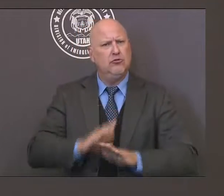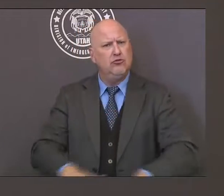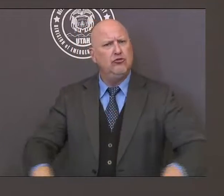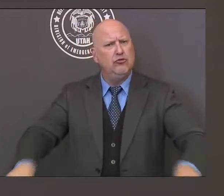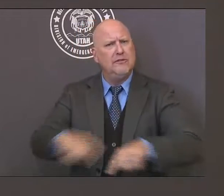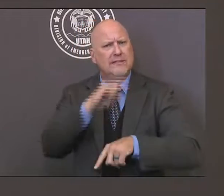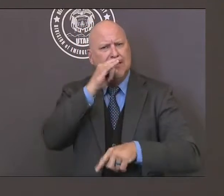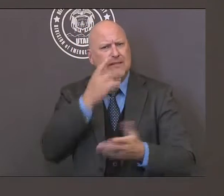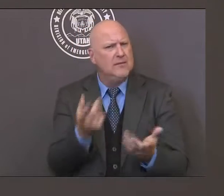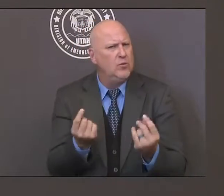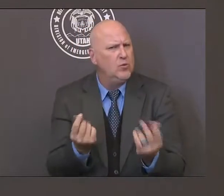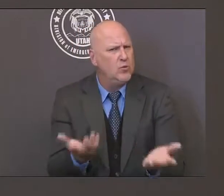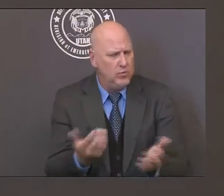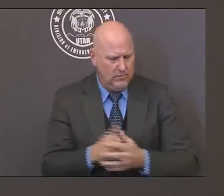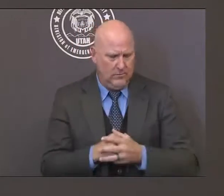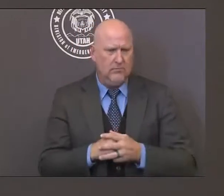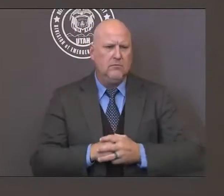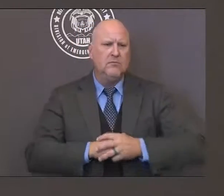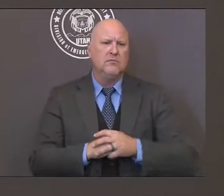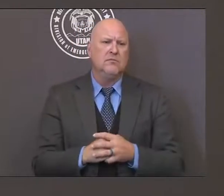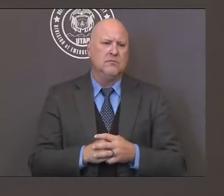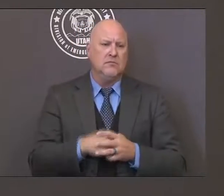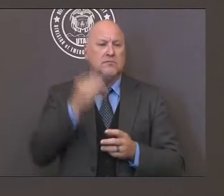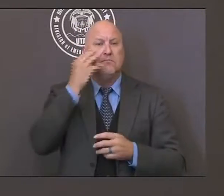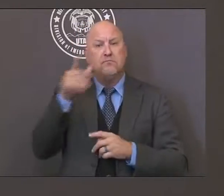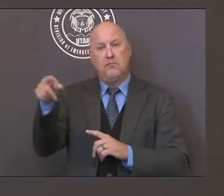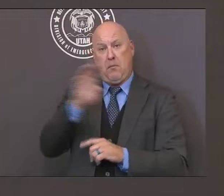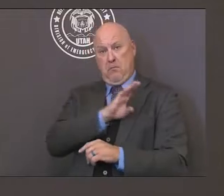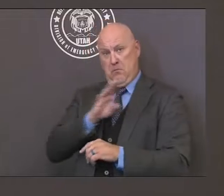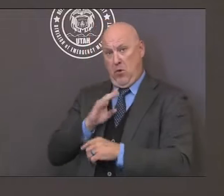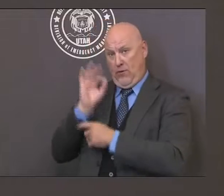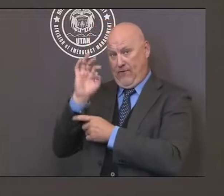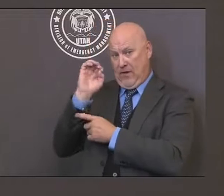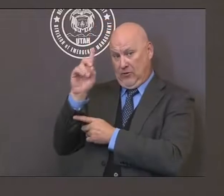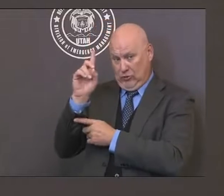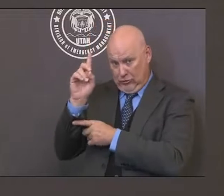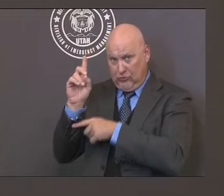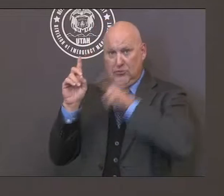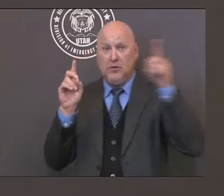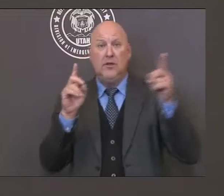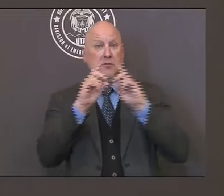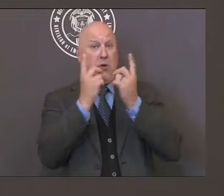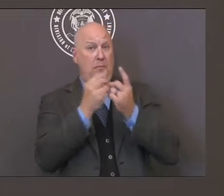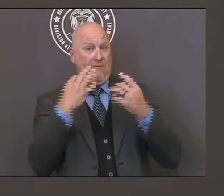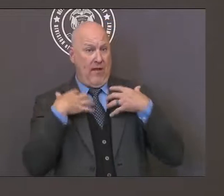have received a lot of input since releasing the manual last week and we've listened to that feedback